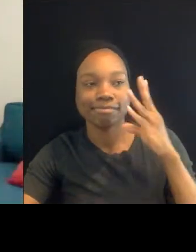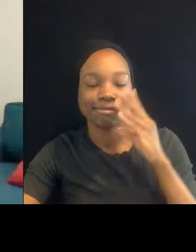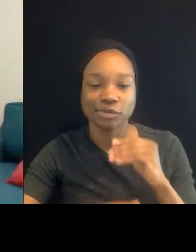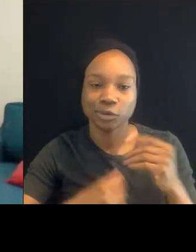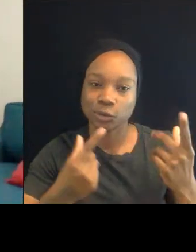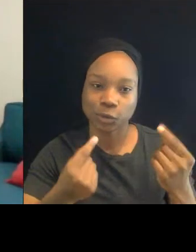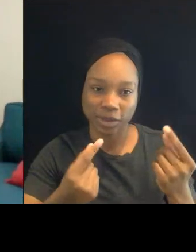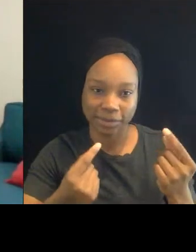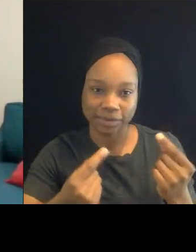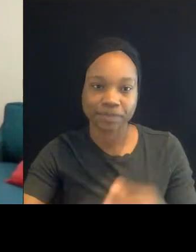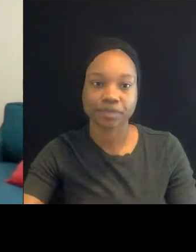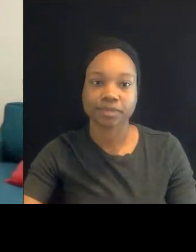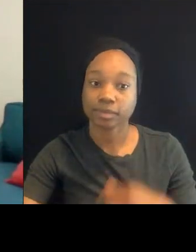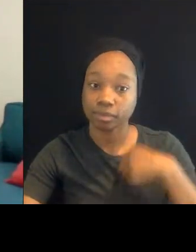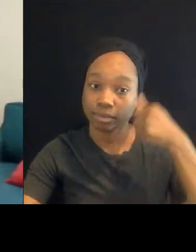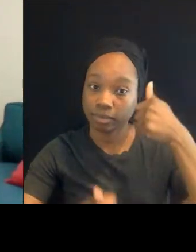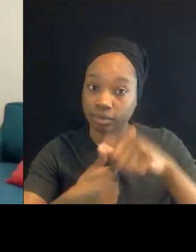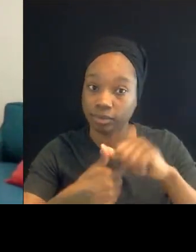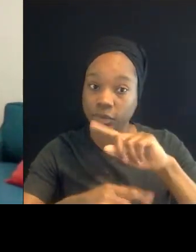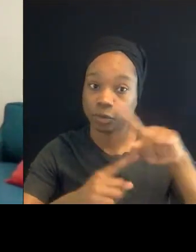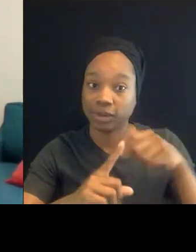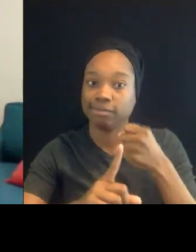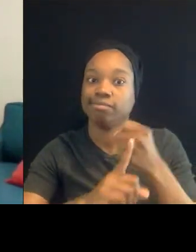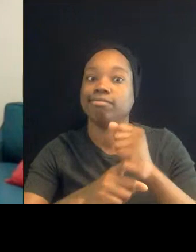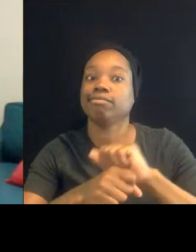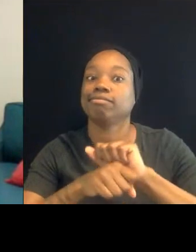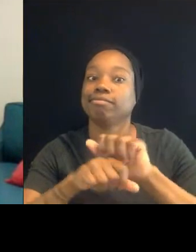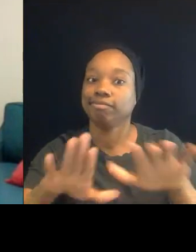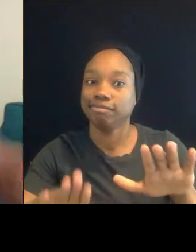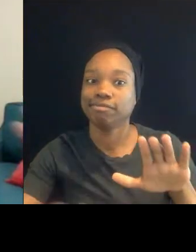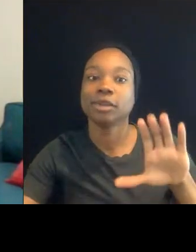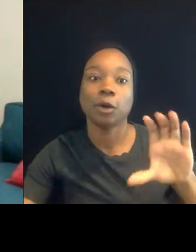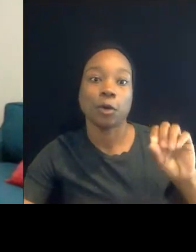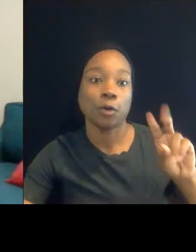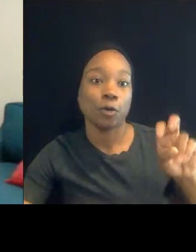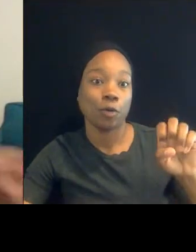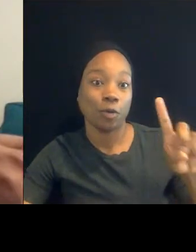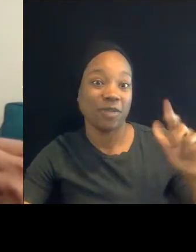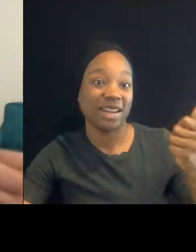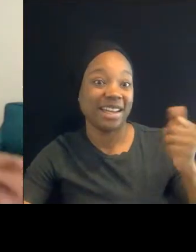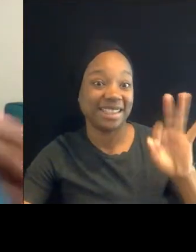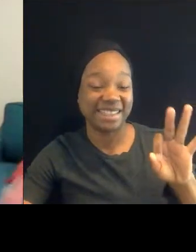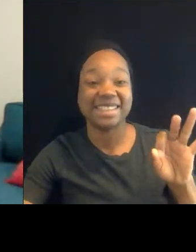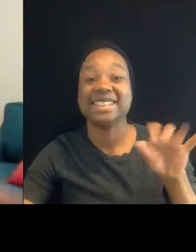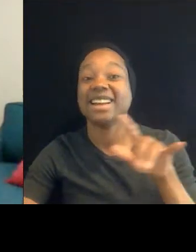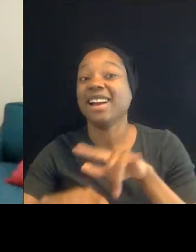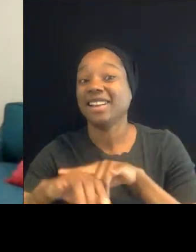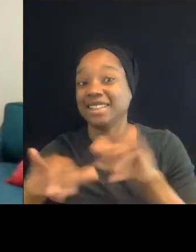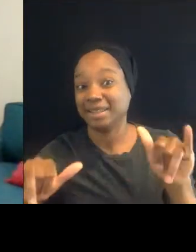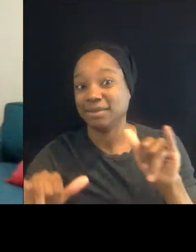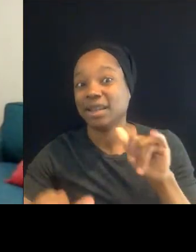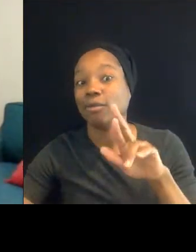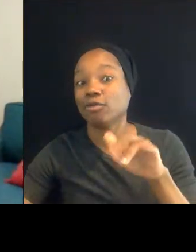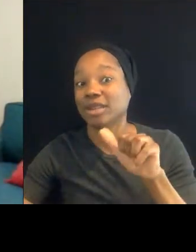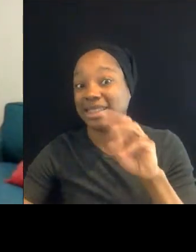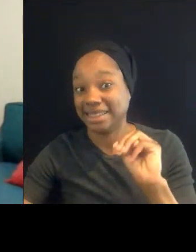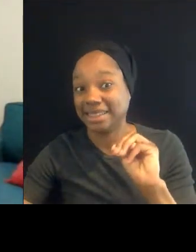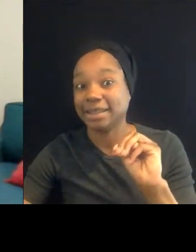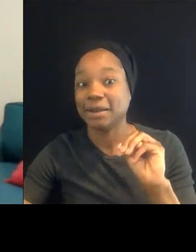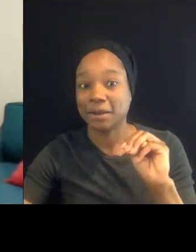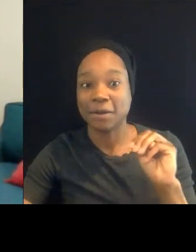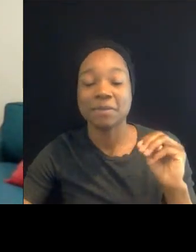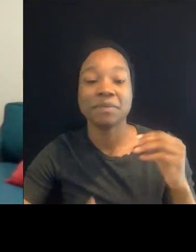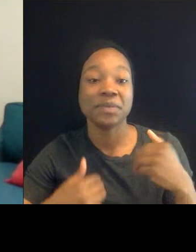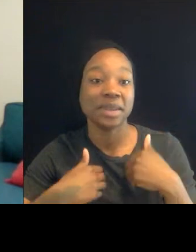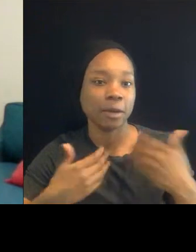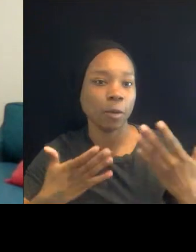pandemic with racism and also the COVID-19 virus, there were commercials about like, see me as a black person. Like I have a